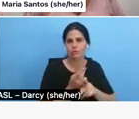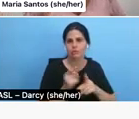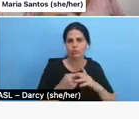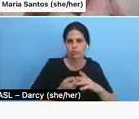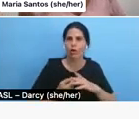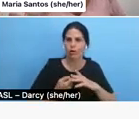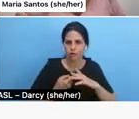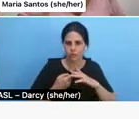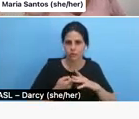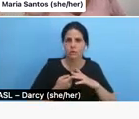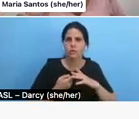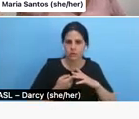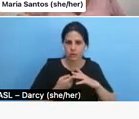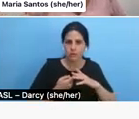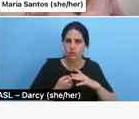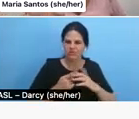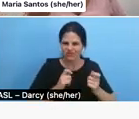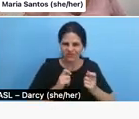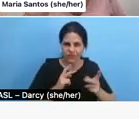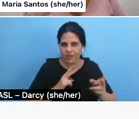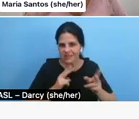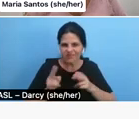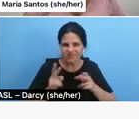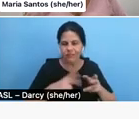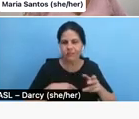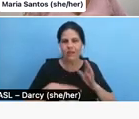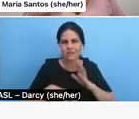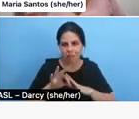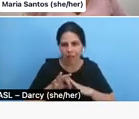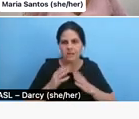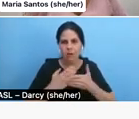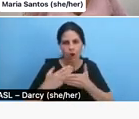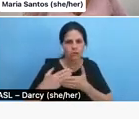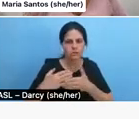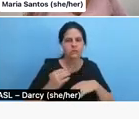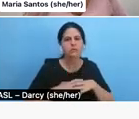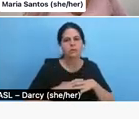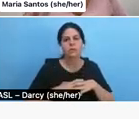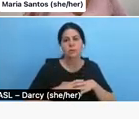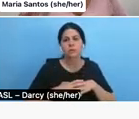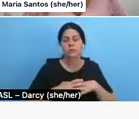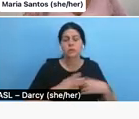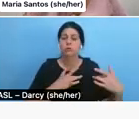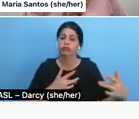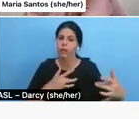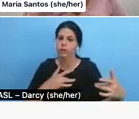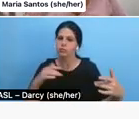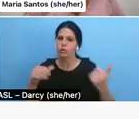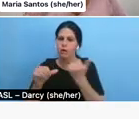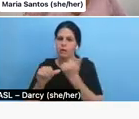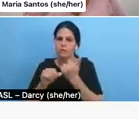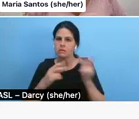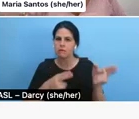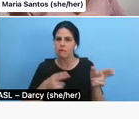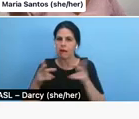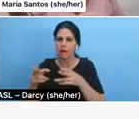the edit and making selects. So after you have filmed, usually an assistant editor will help to organize the many